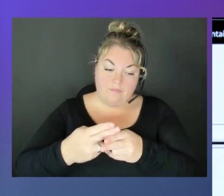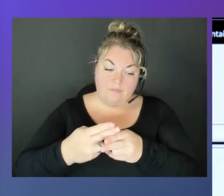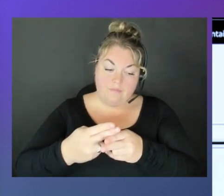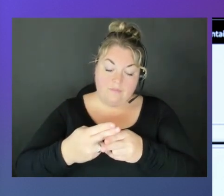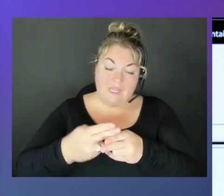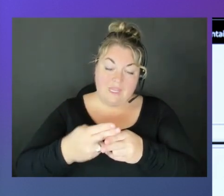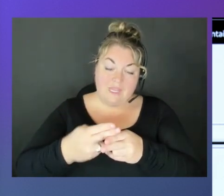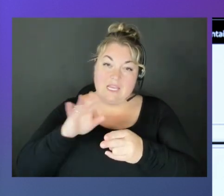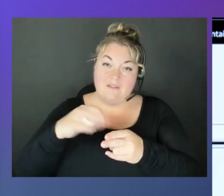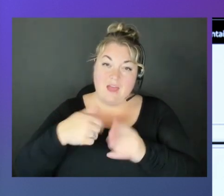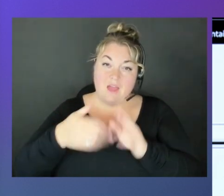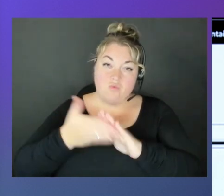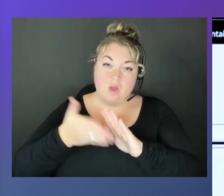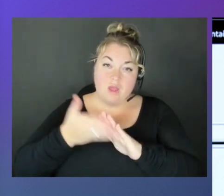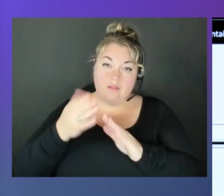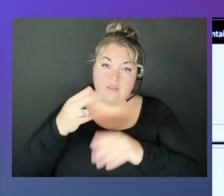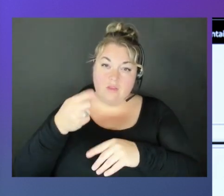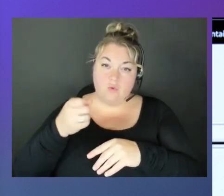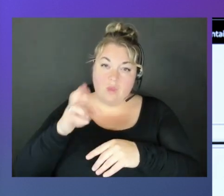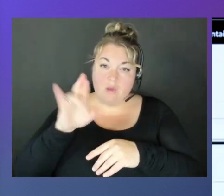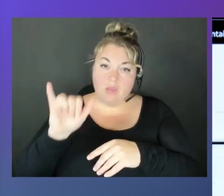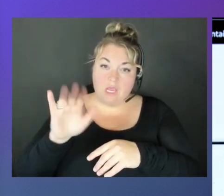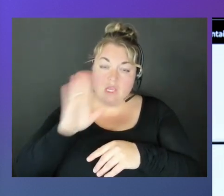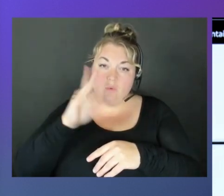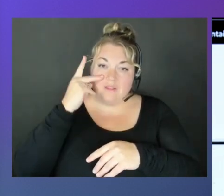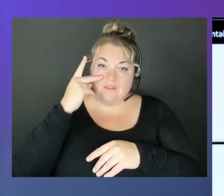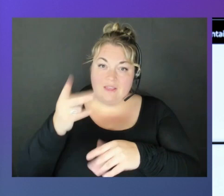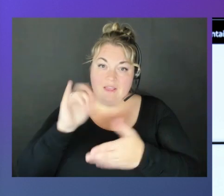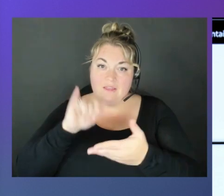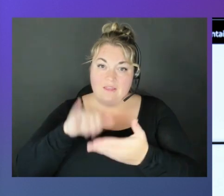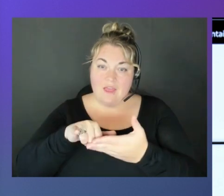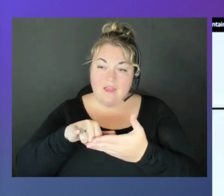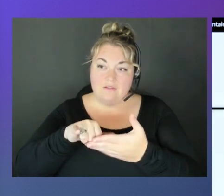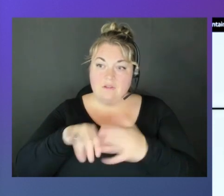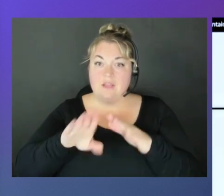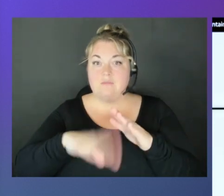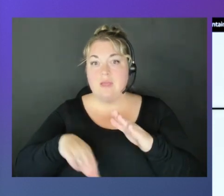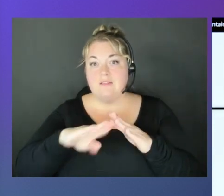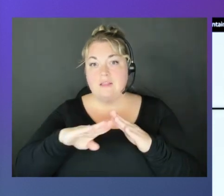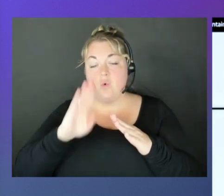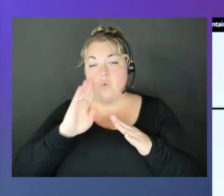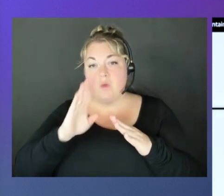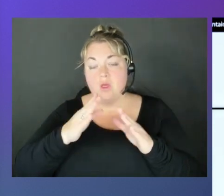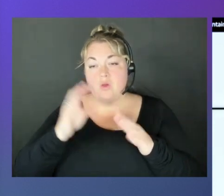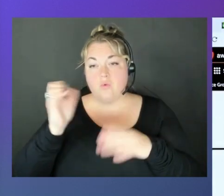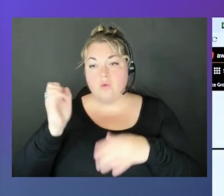query, you will see that it basically will return the,